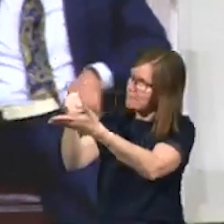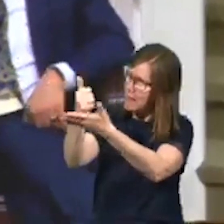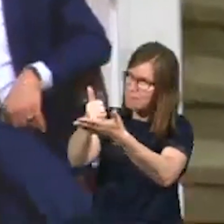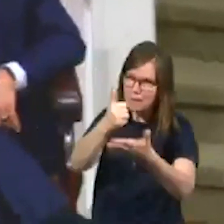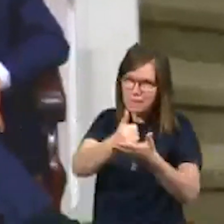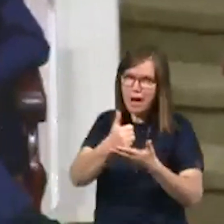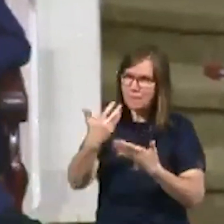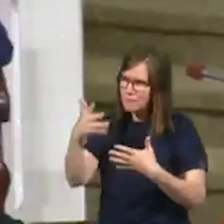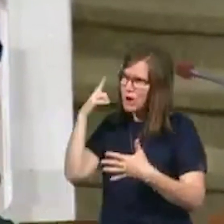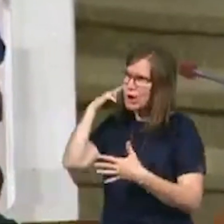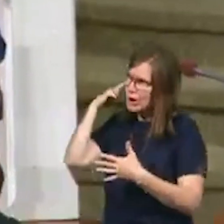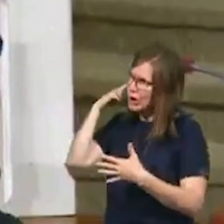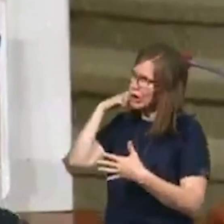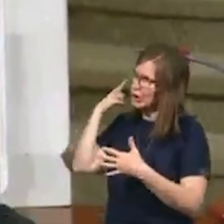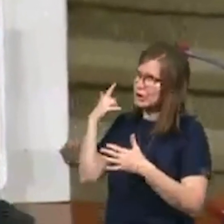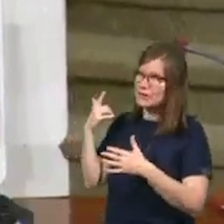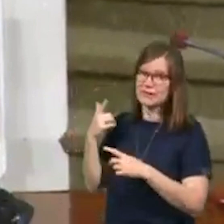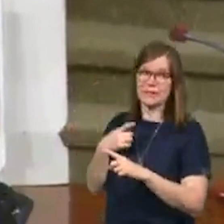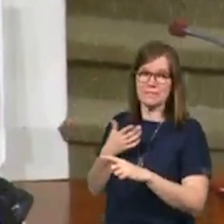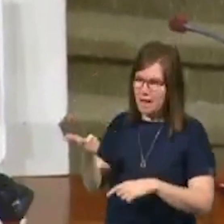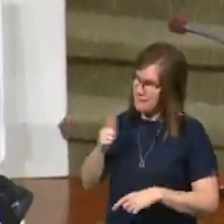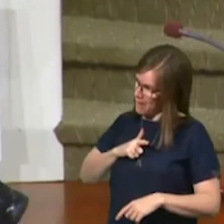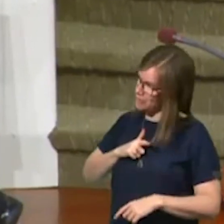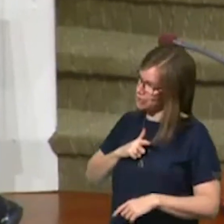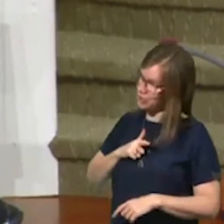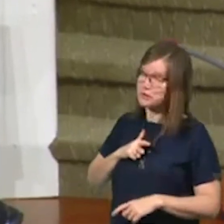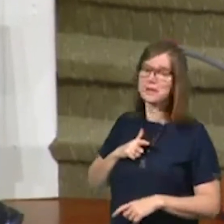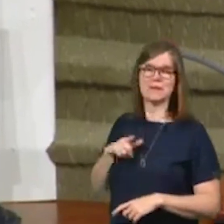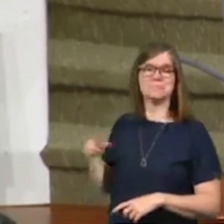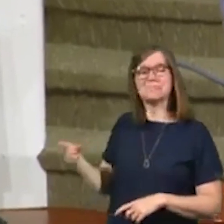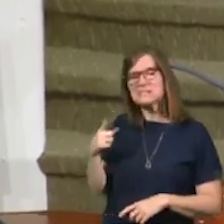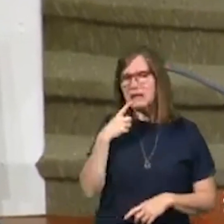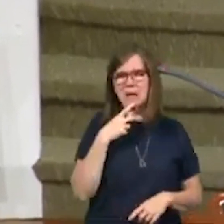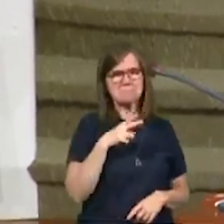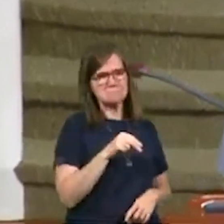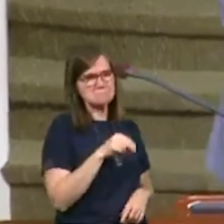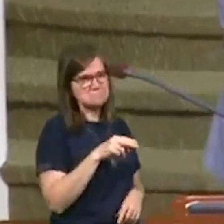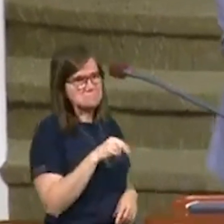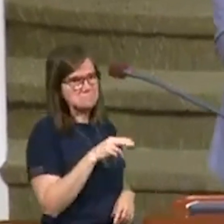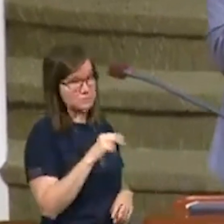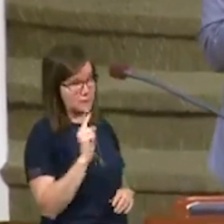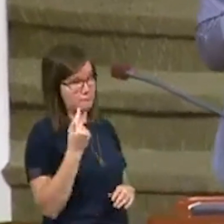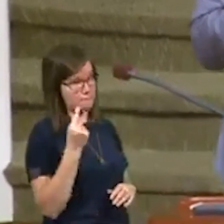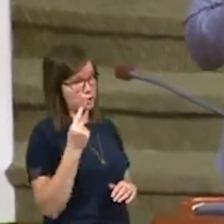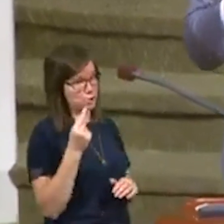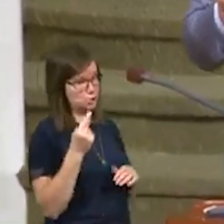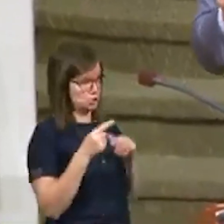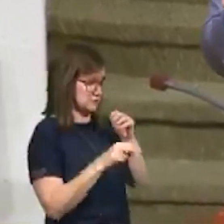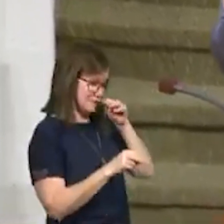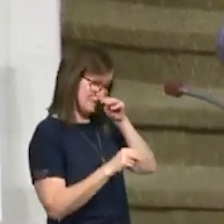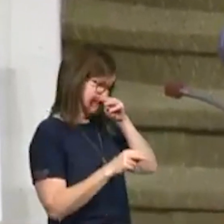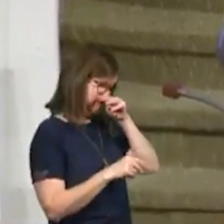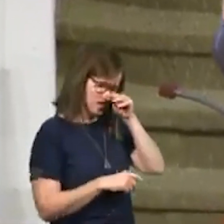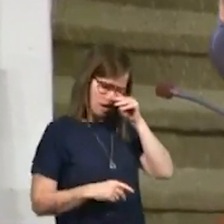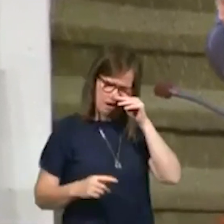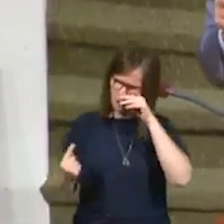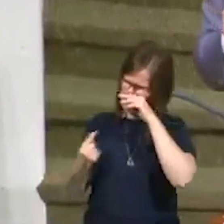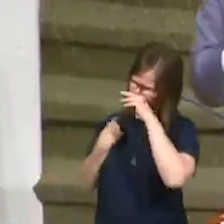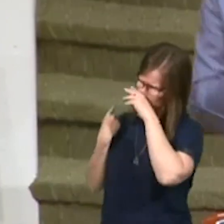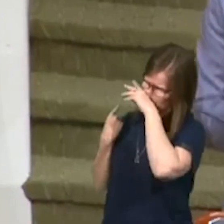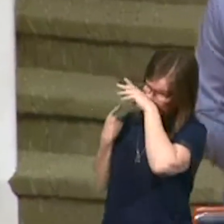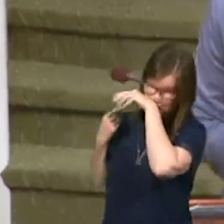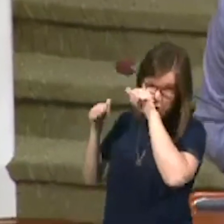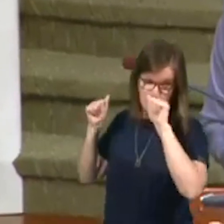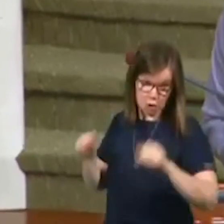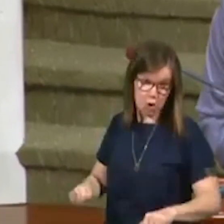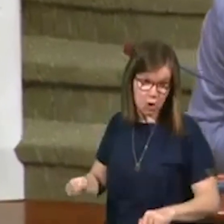after all she had heard, and here it is her time, and he's kind of saying no initially. She had reason to be offended. She